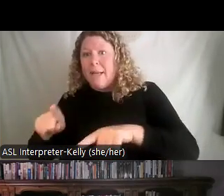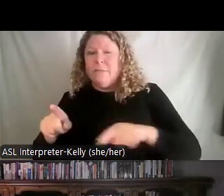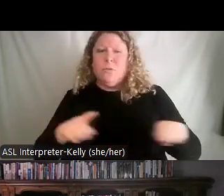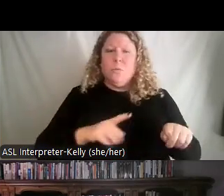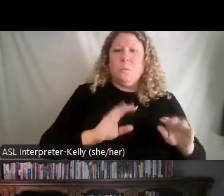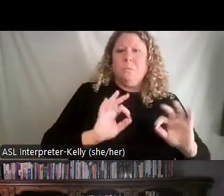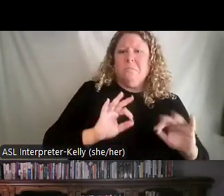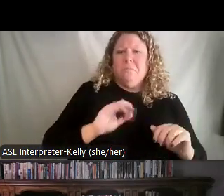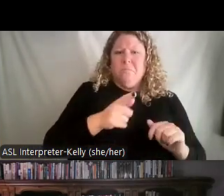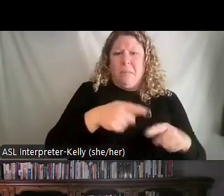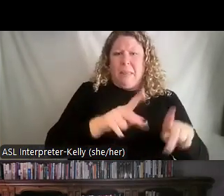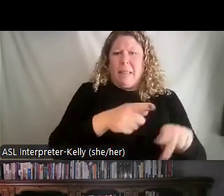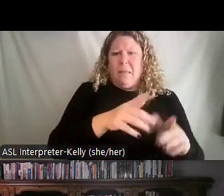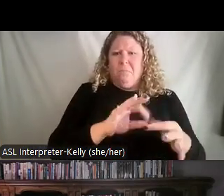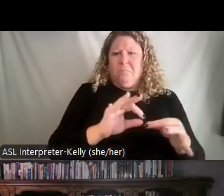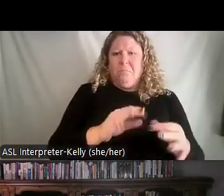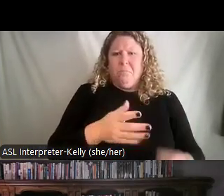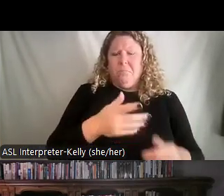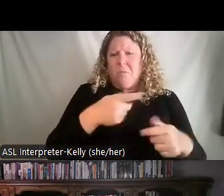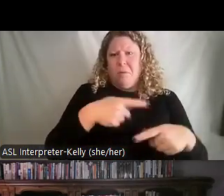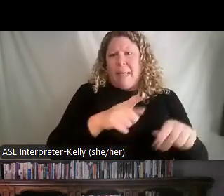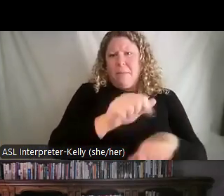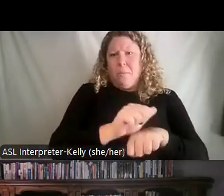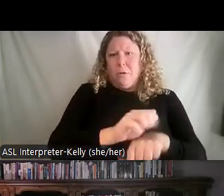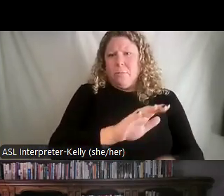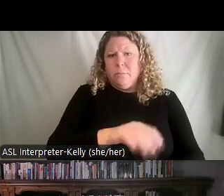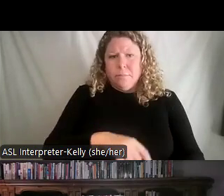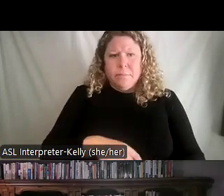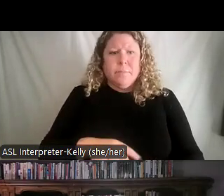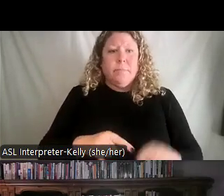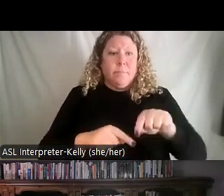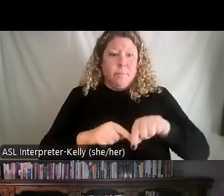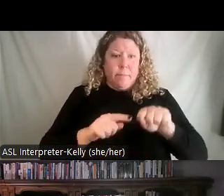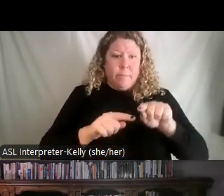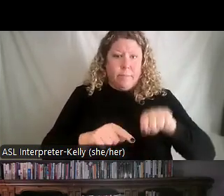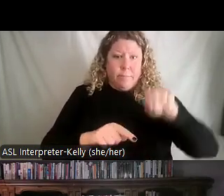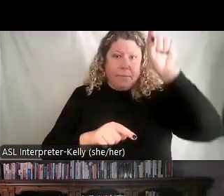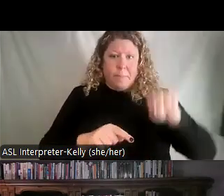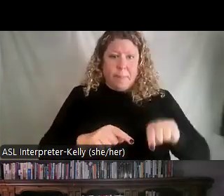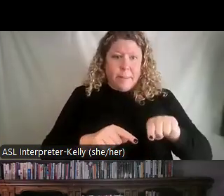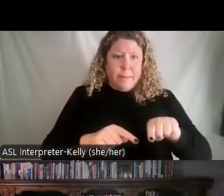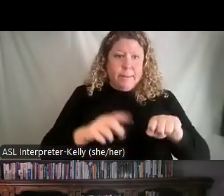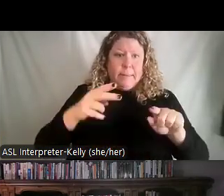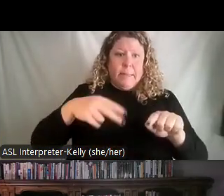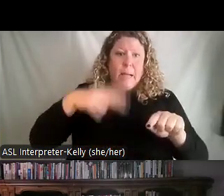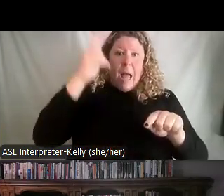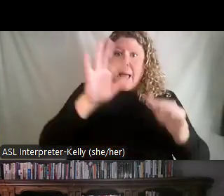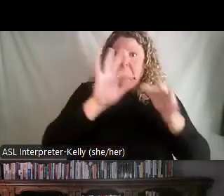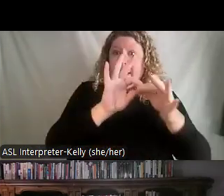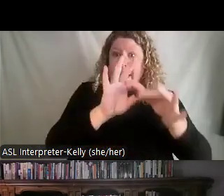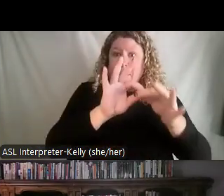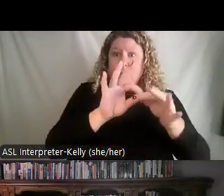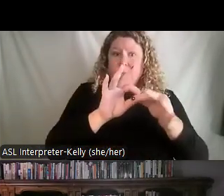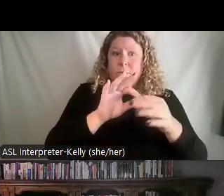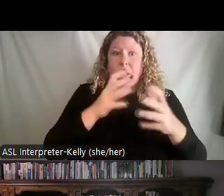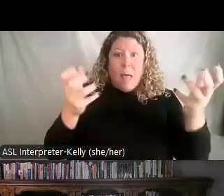-axis, we have our relationship behavior. And so, again, it's on the y-axis from, you very high relationship where you're doing a